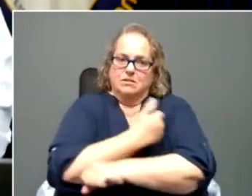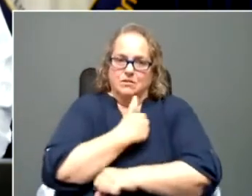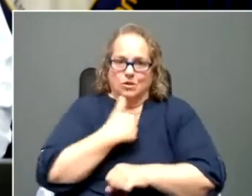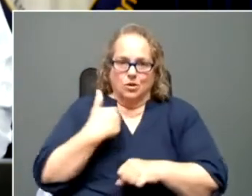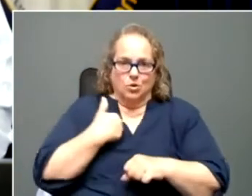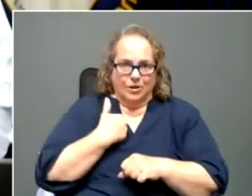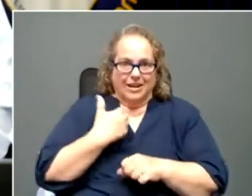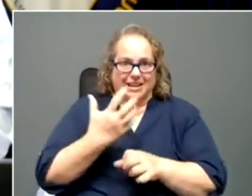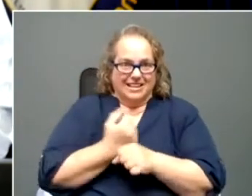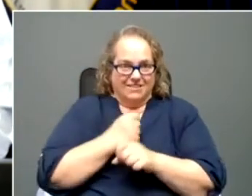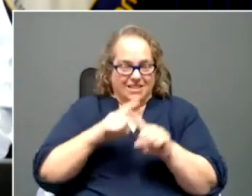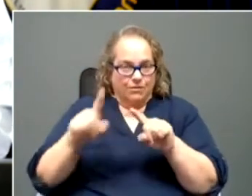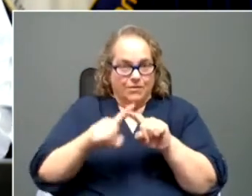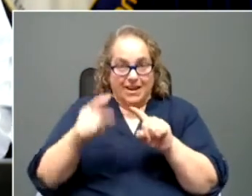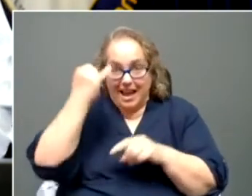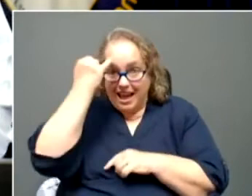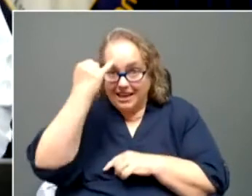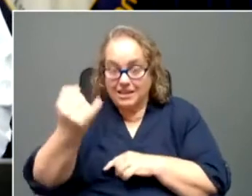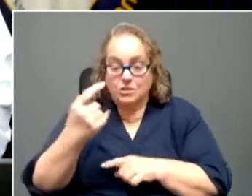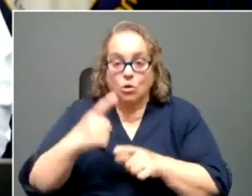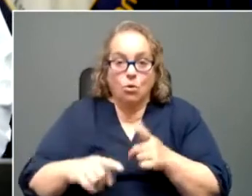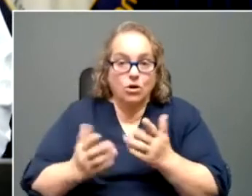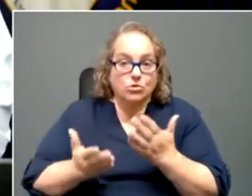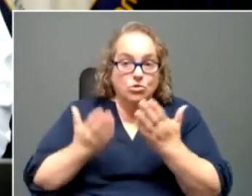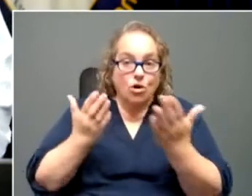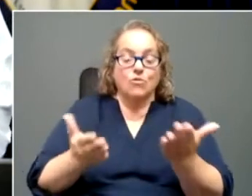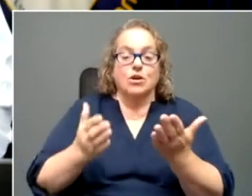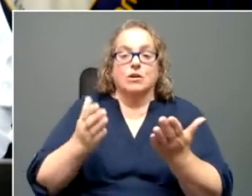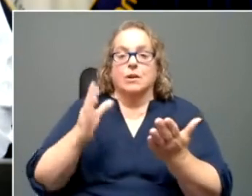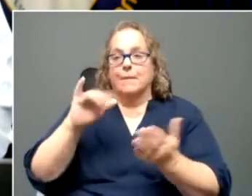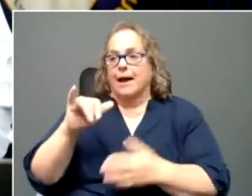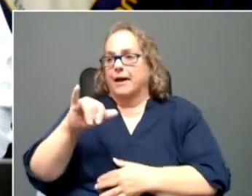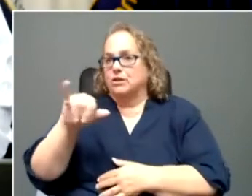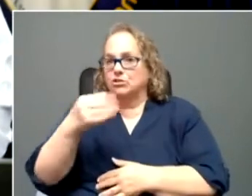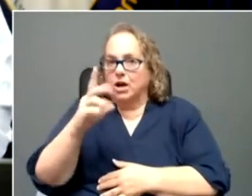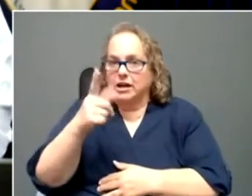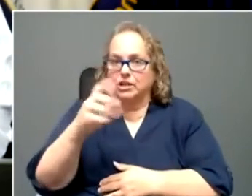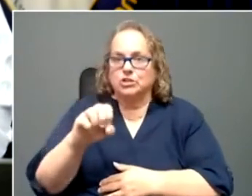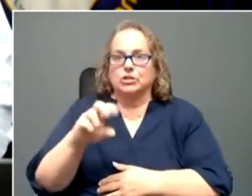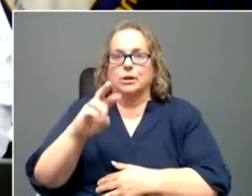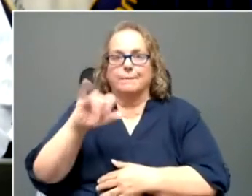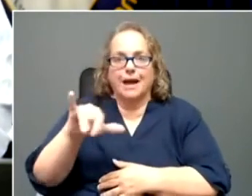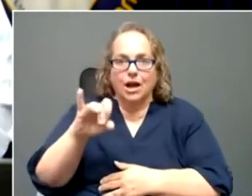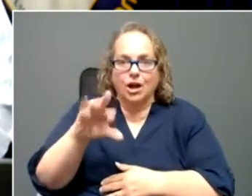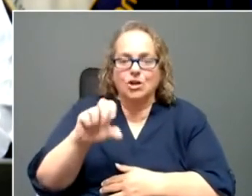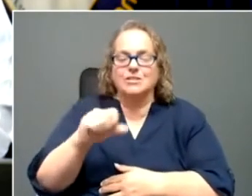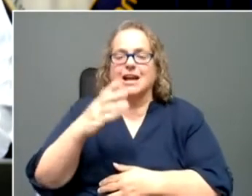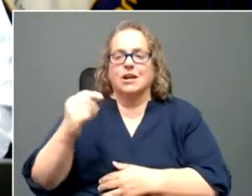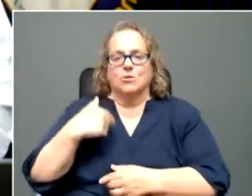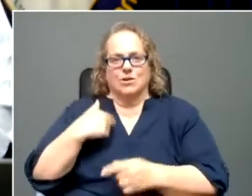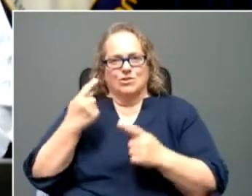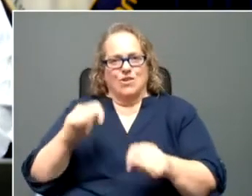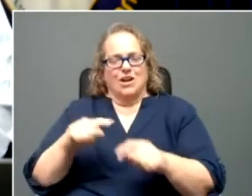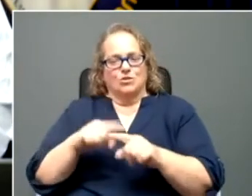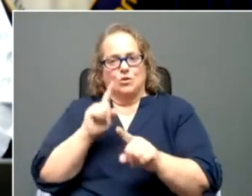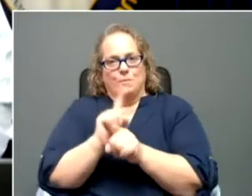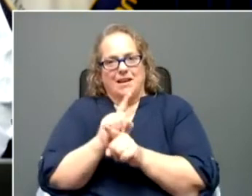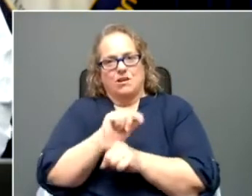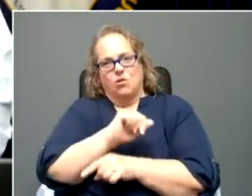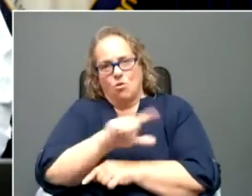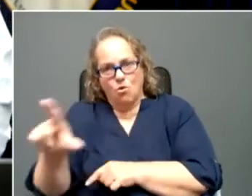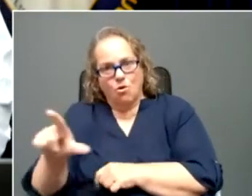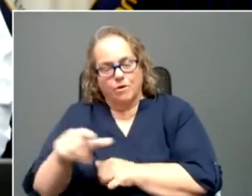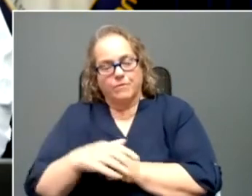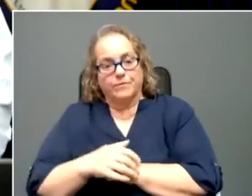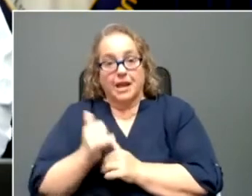ideas and what's been offered, uh, by judges and mayors and are trying to meet each and every one of those. Now,